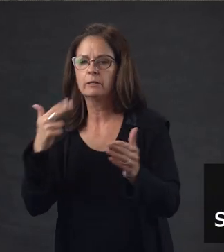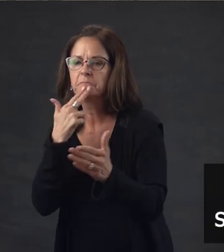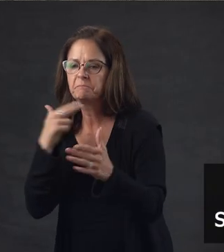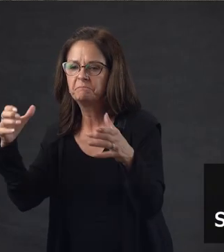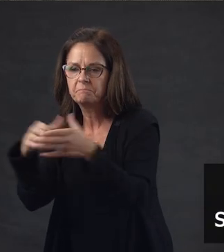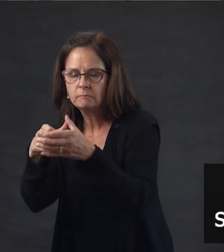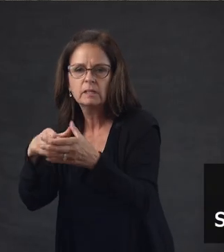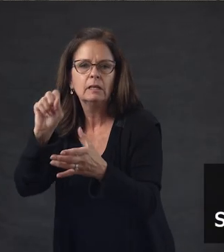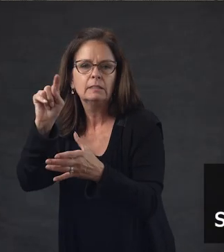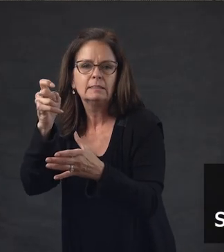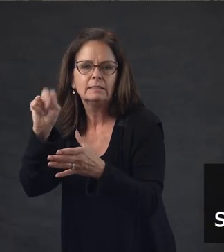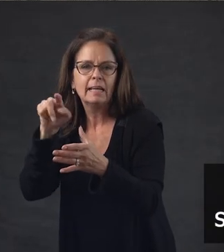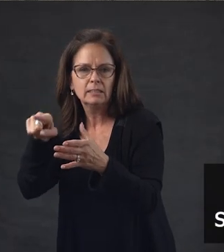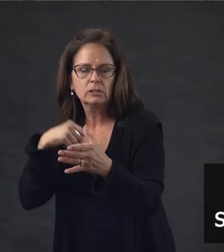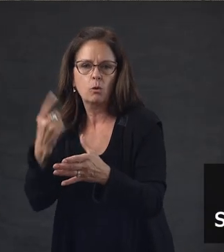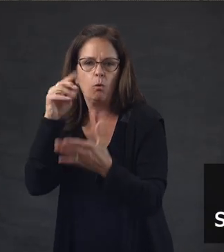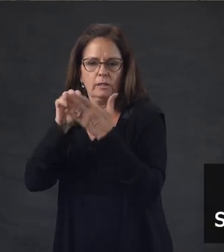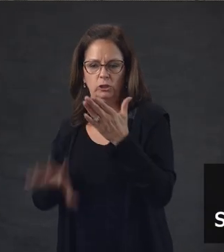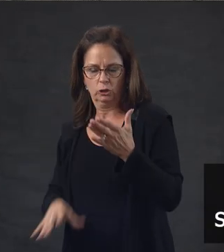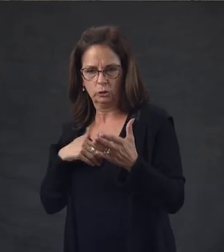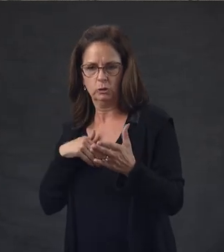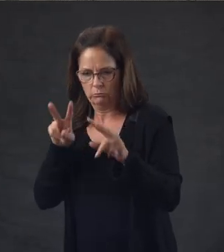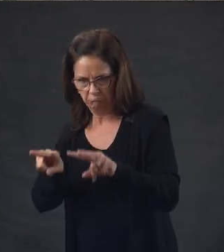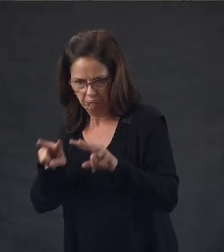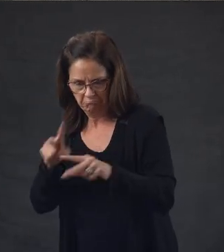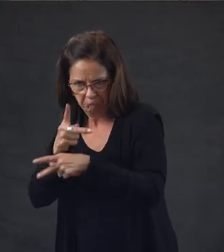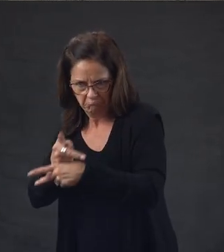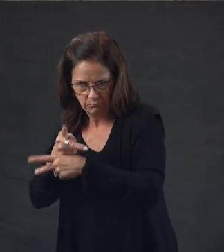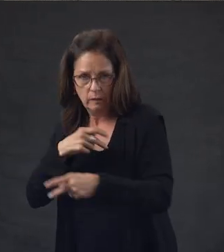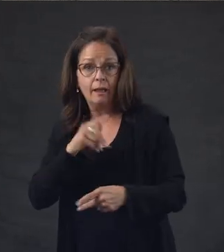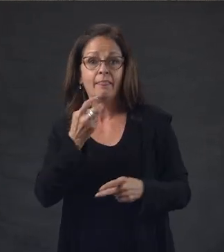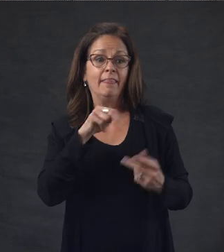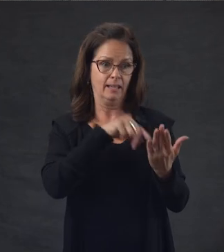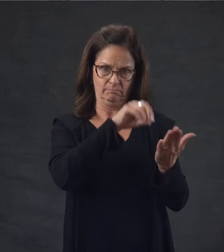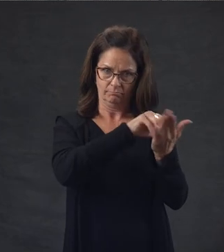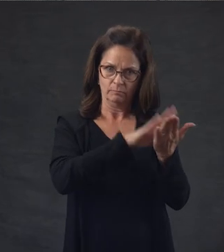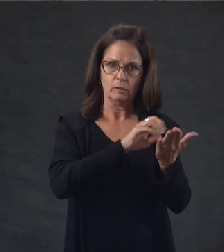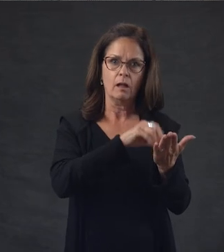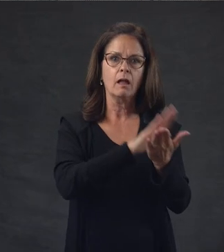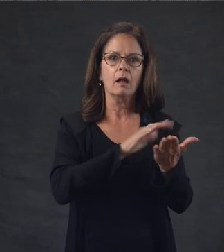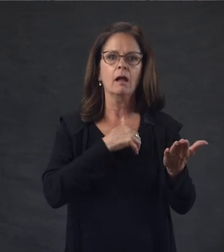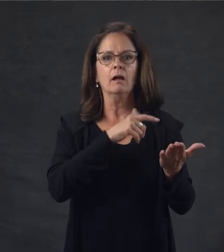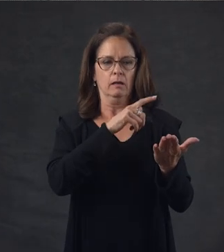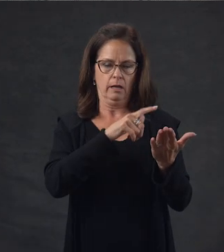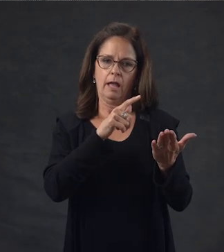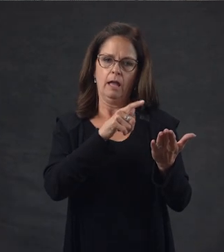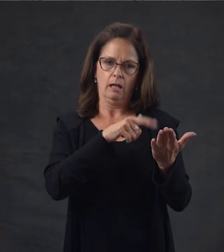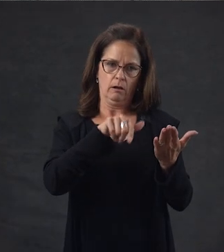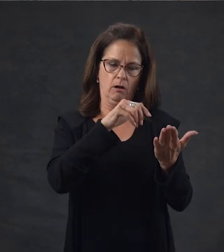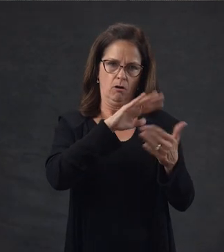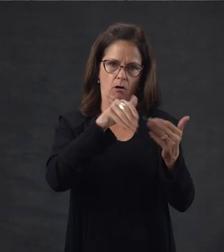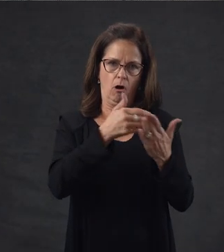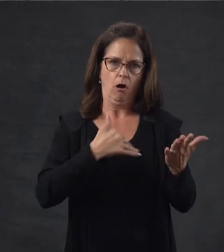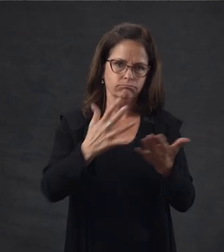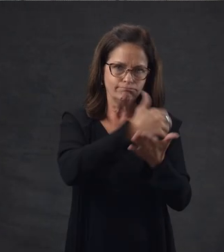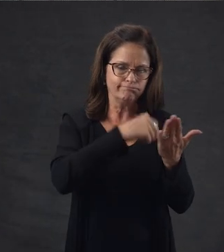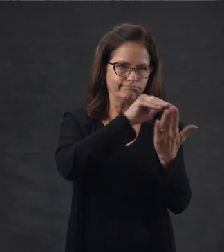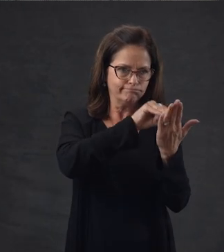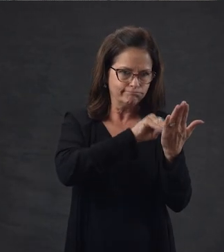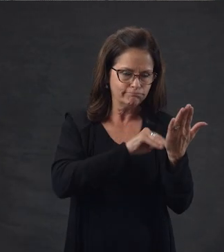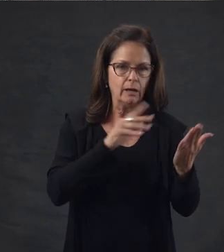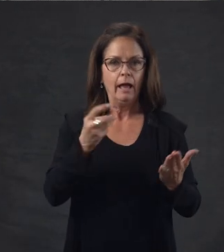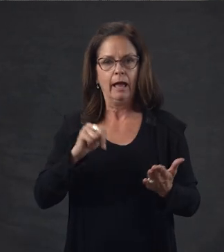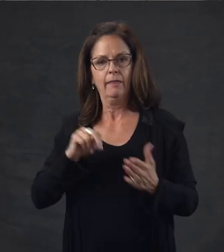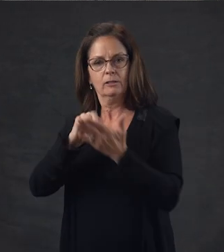Later, there were also smaller stations managed by one student. They reported on their results in the Colorado Index, and